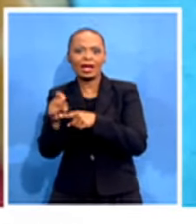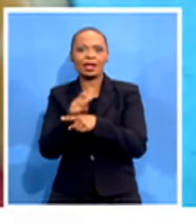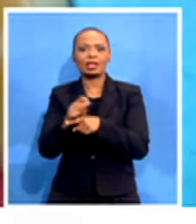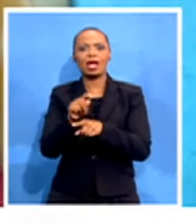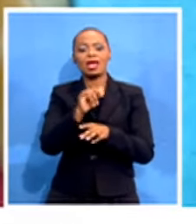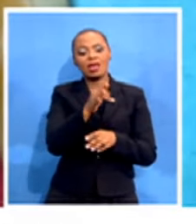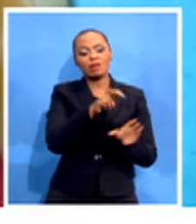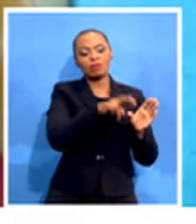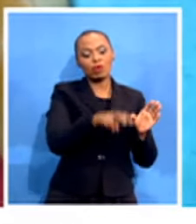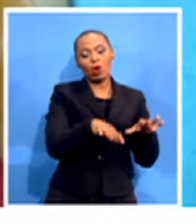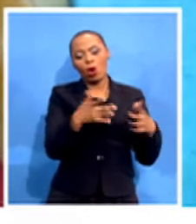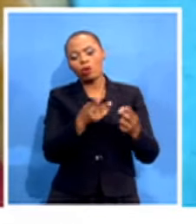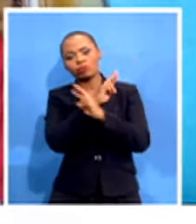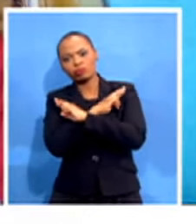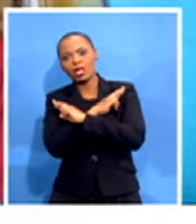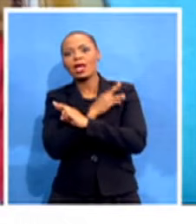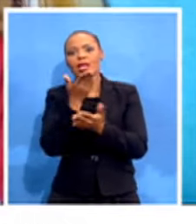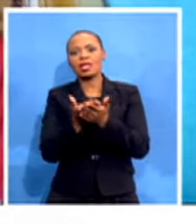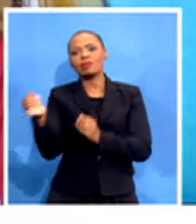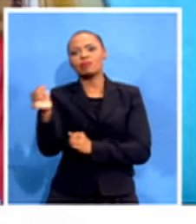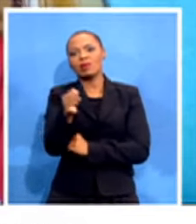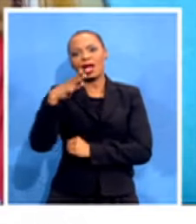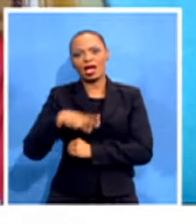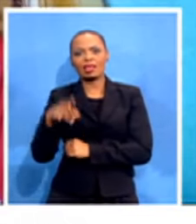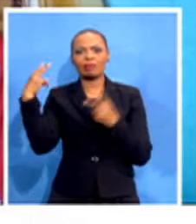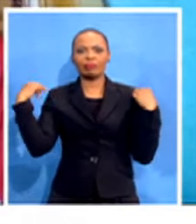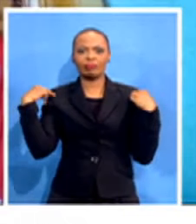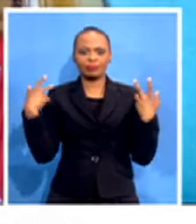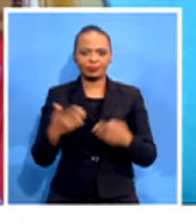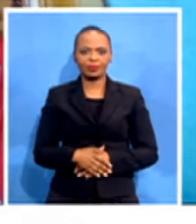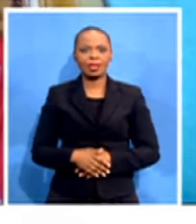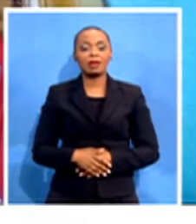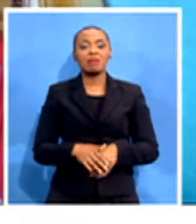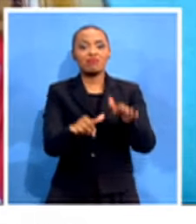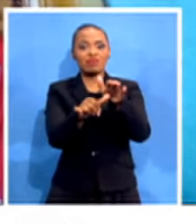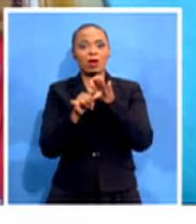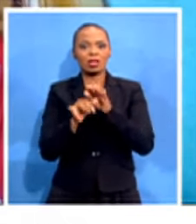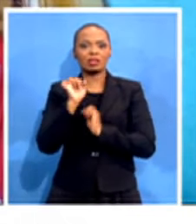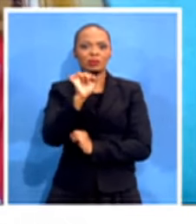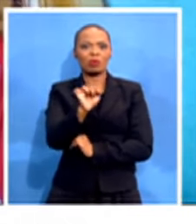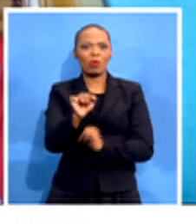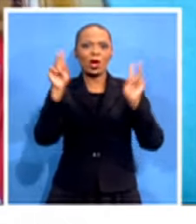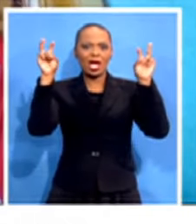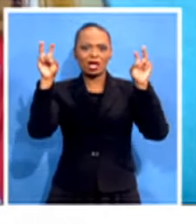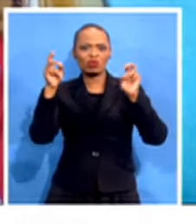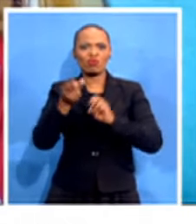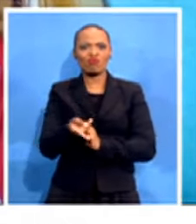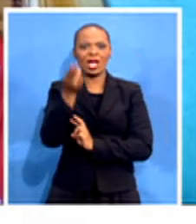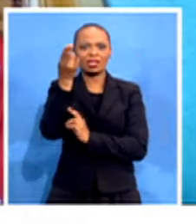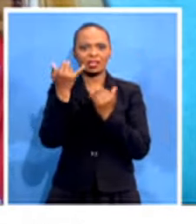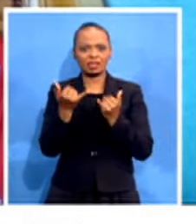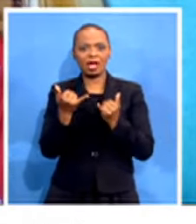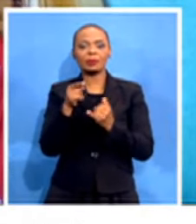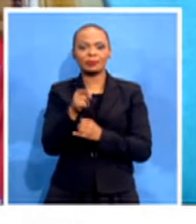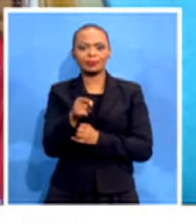those that will be living at the current moment. Mr. Tlungwan, we certainly hope that the presidency will prioritize your issues that you've raised with